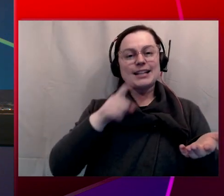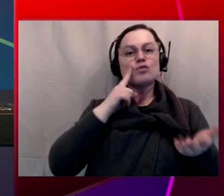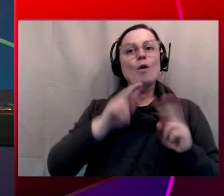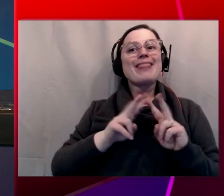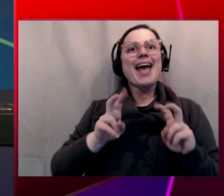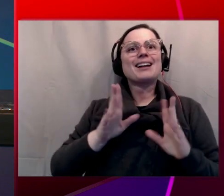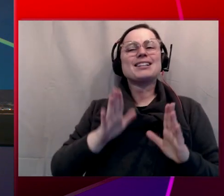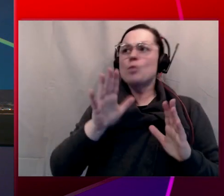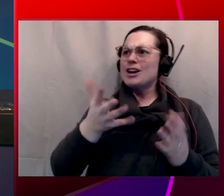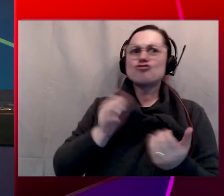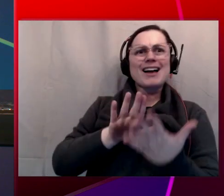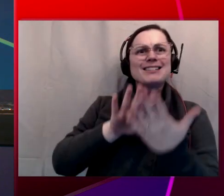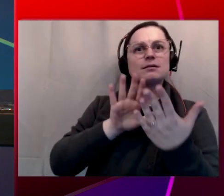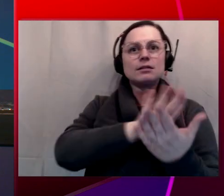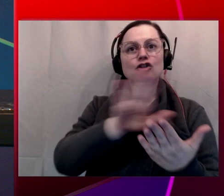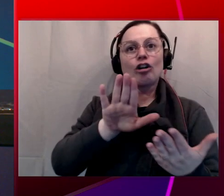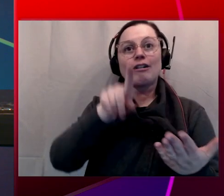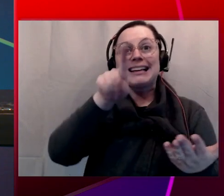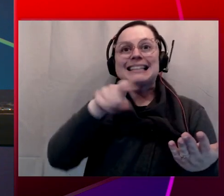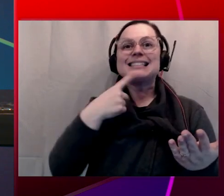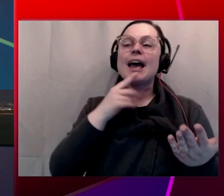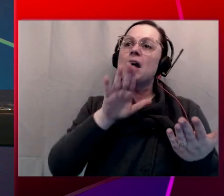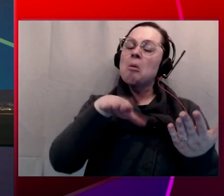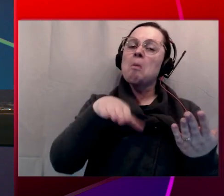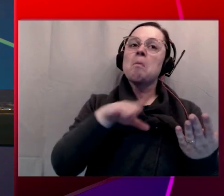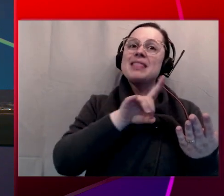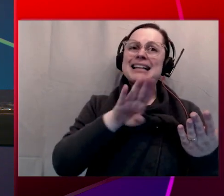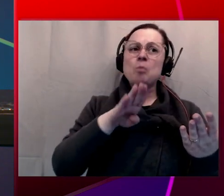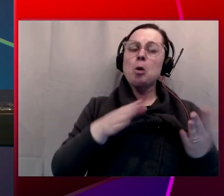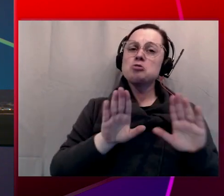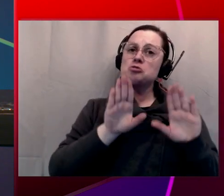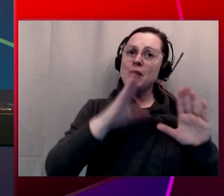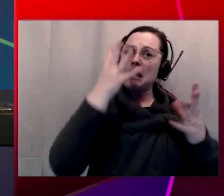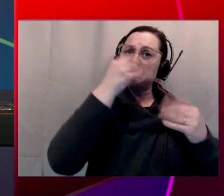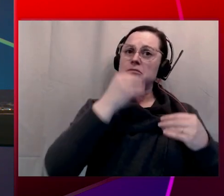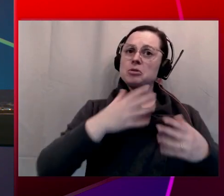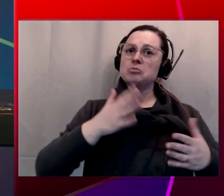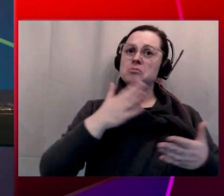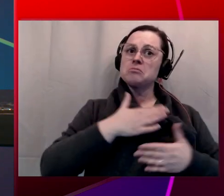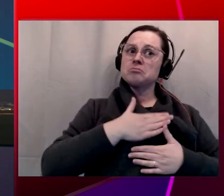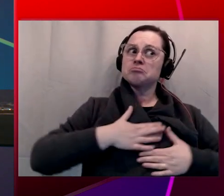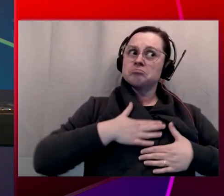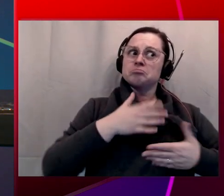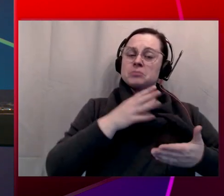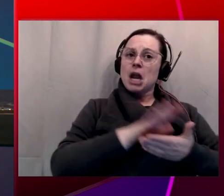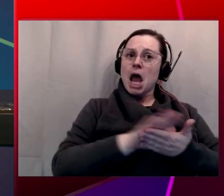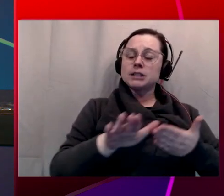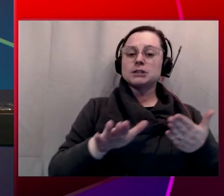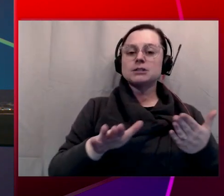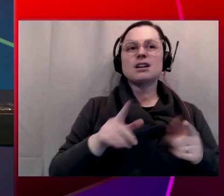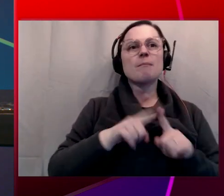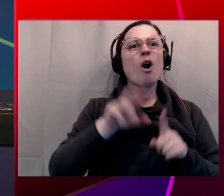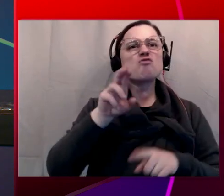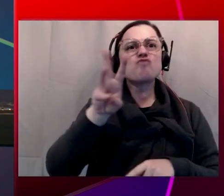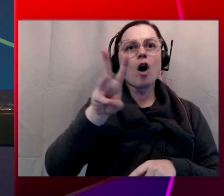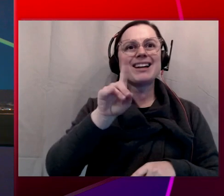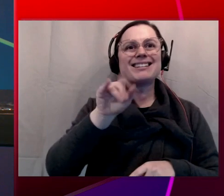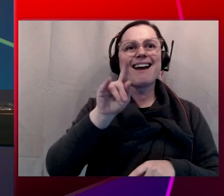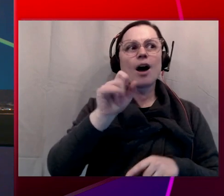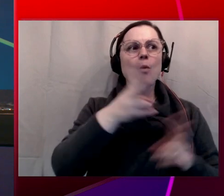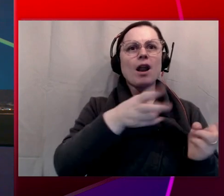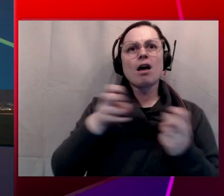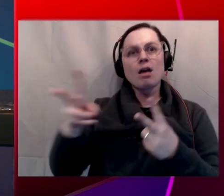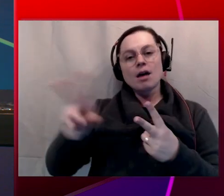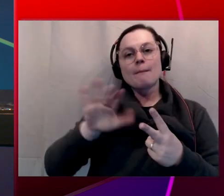who say, you know what? This is great. It looks beautiful. But can you just send me that raw data so they can import it into my other system? Or